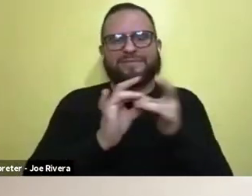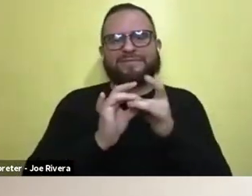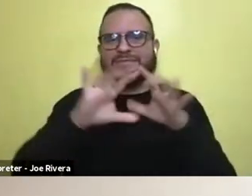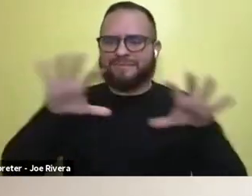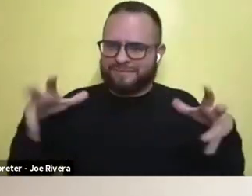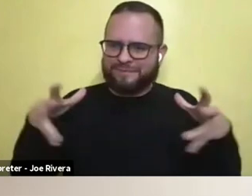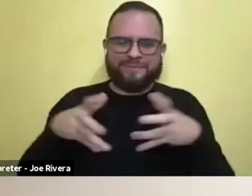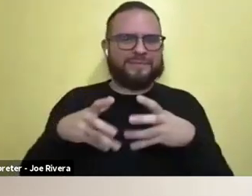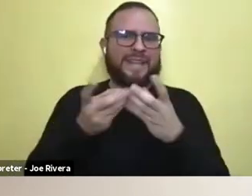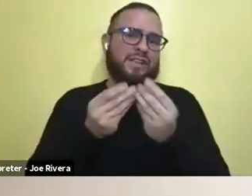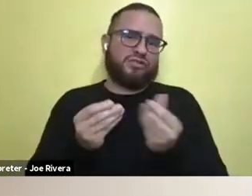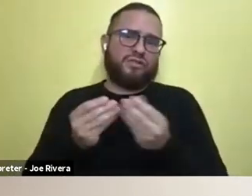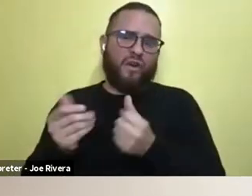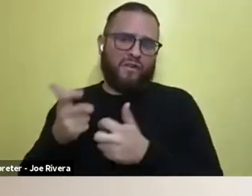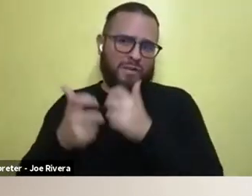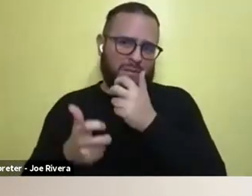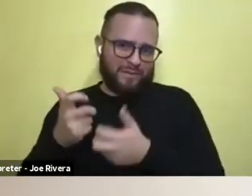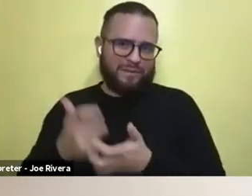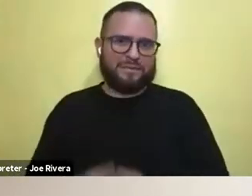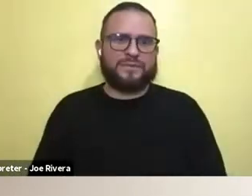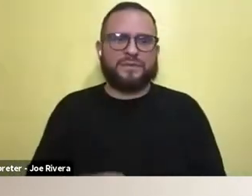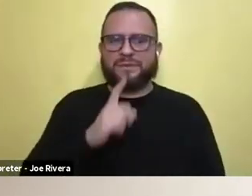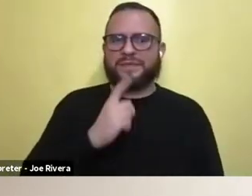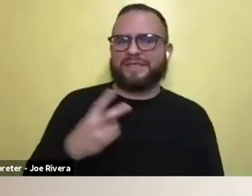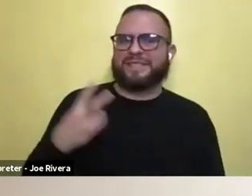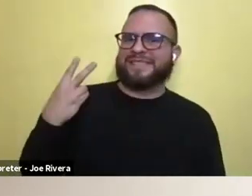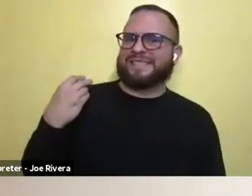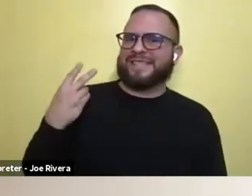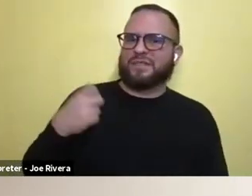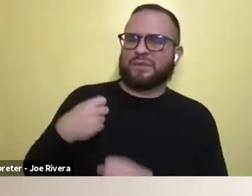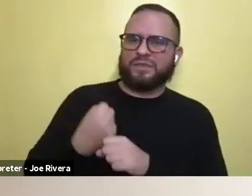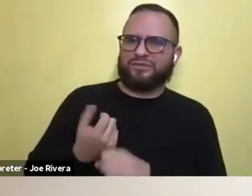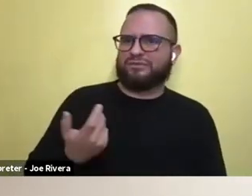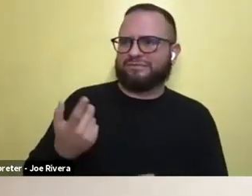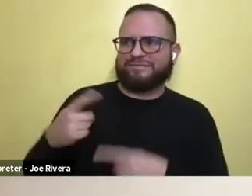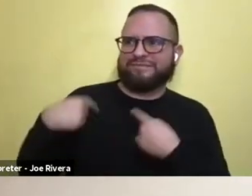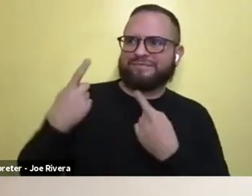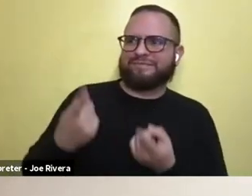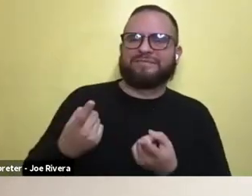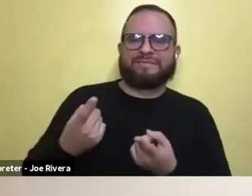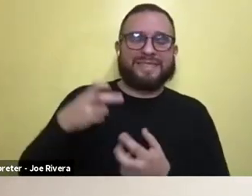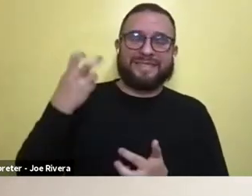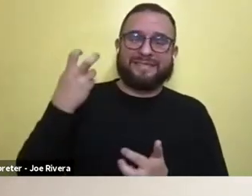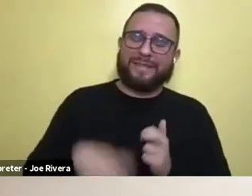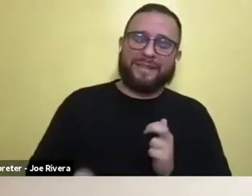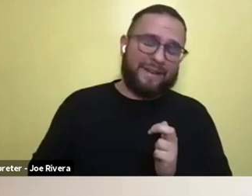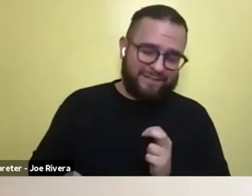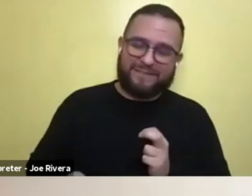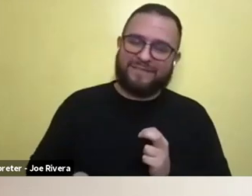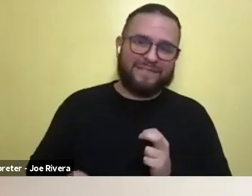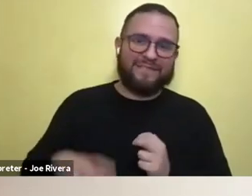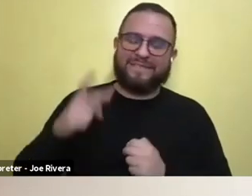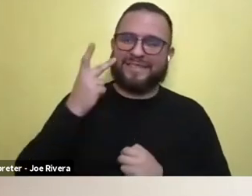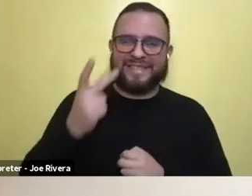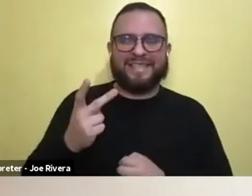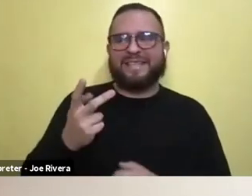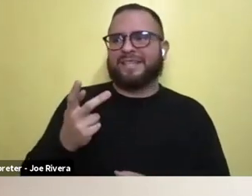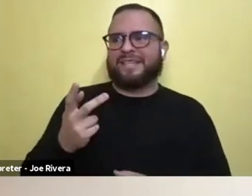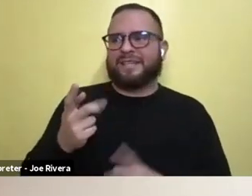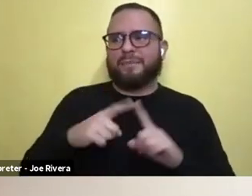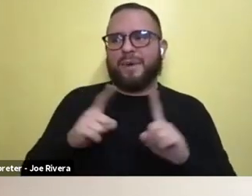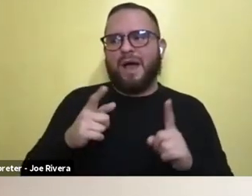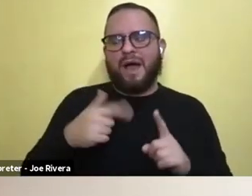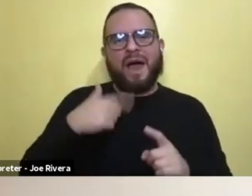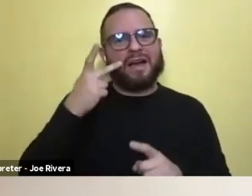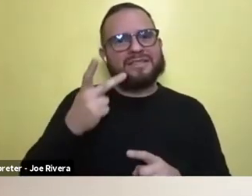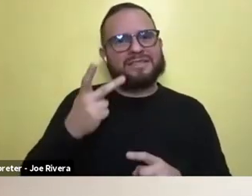you know, through these last two years that have been, you know, incredibly tough watching these, uh, kind of younger environmentalists and these new